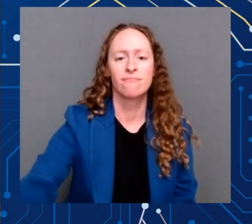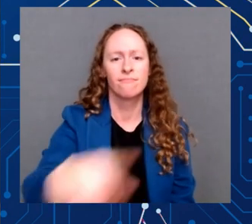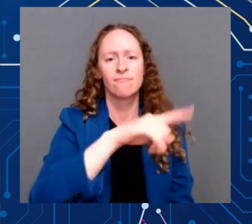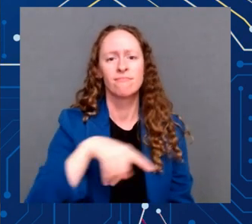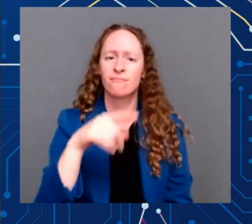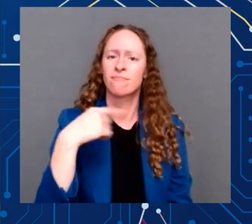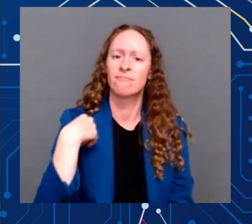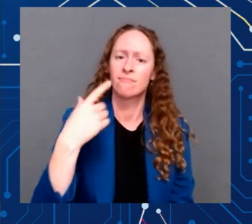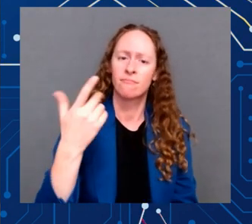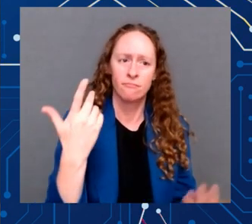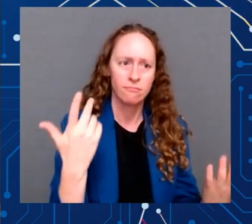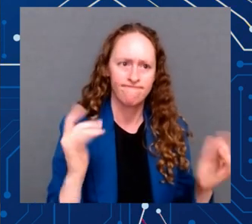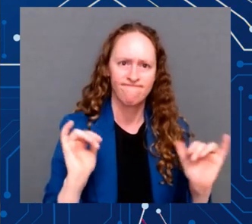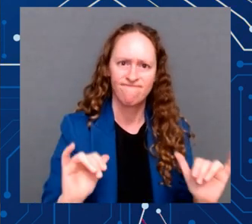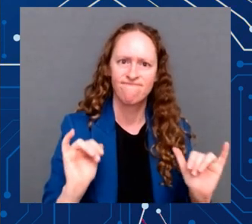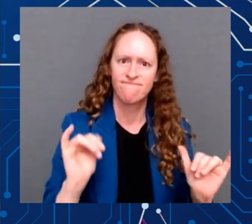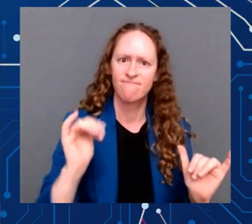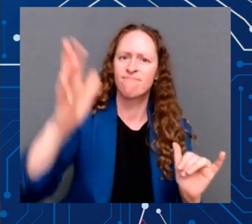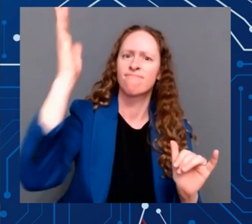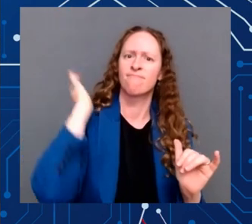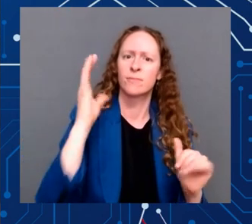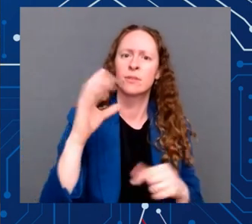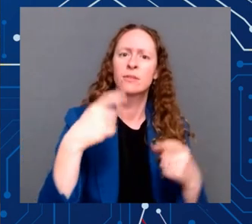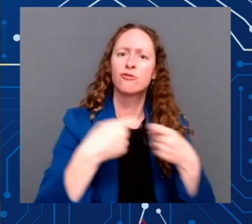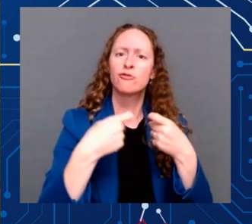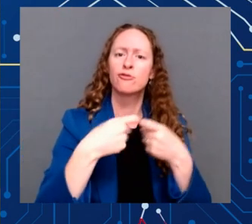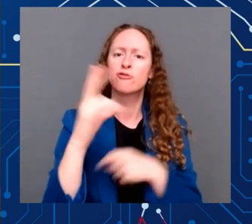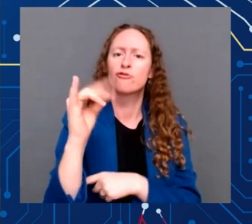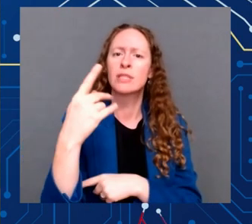and end our dependence on foreign chips.